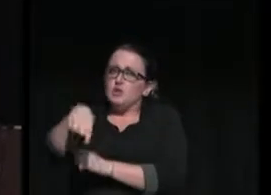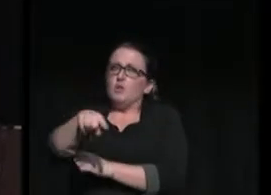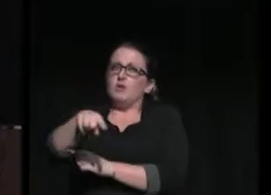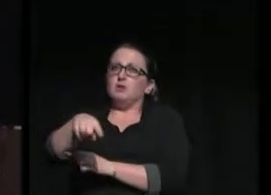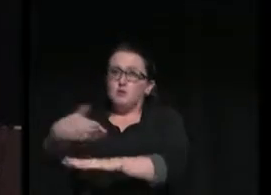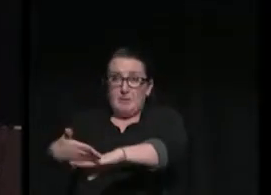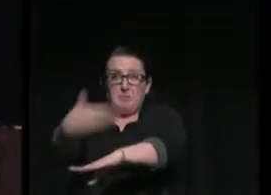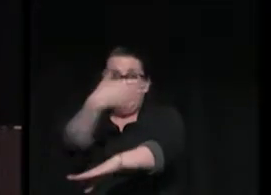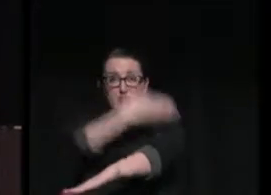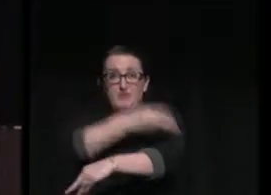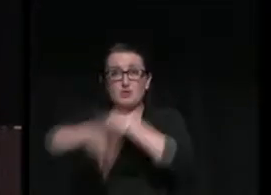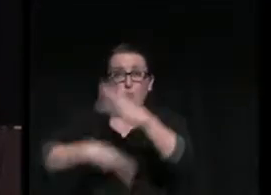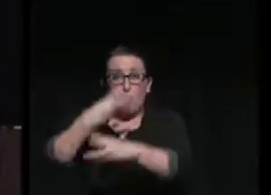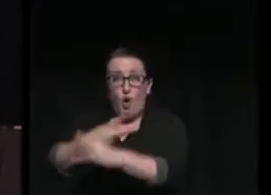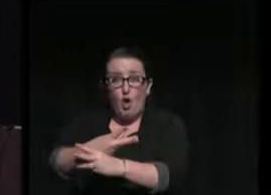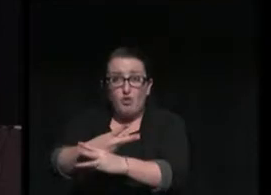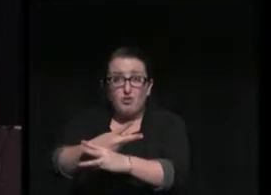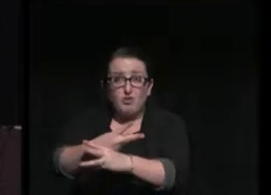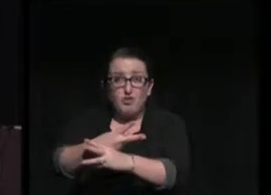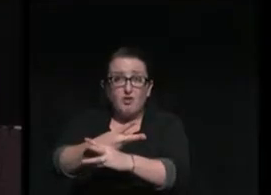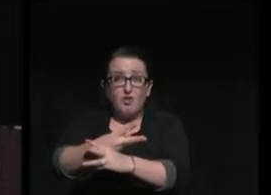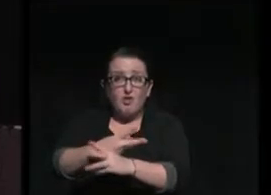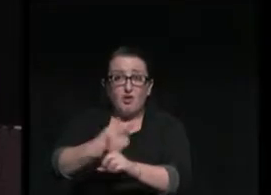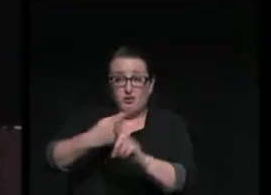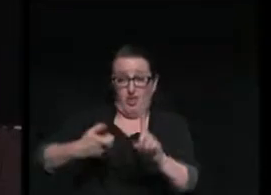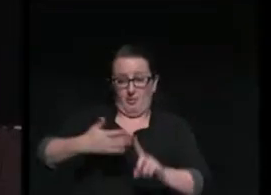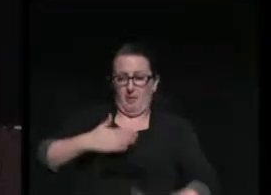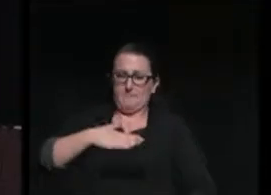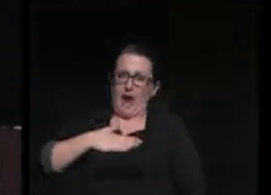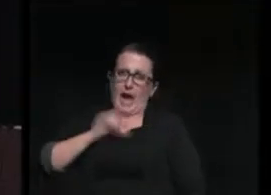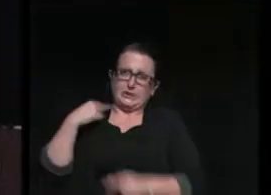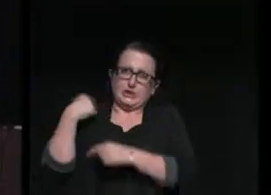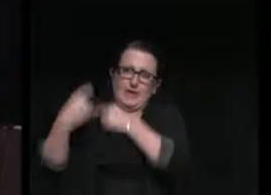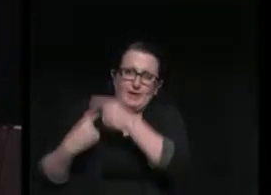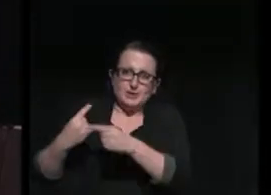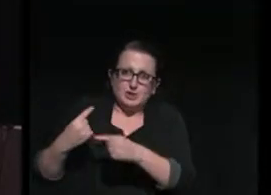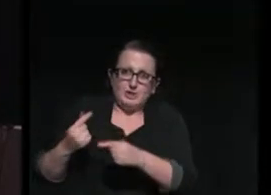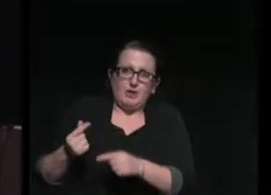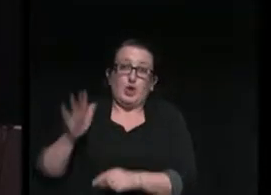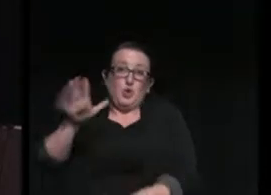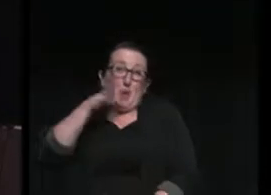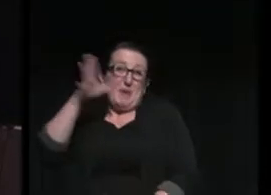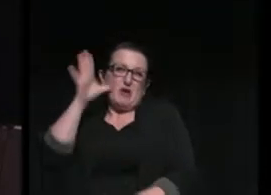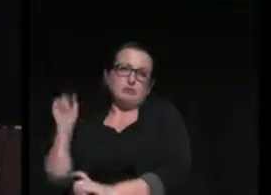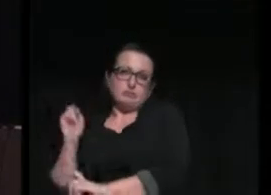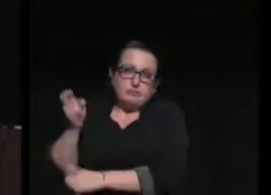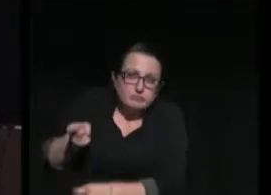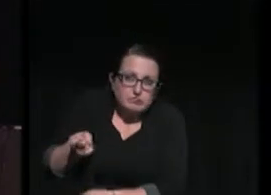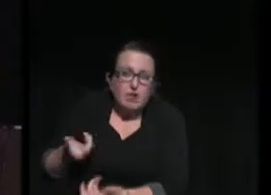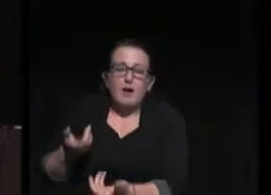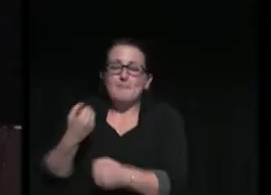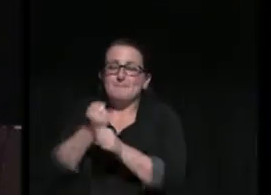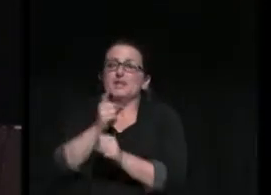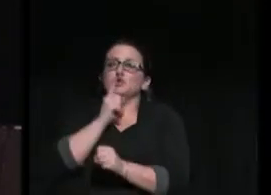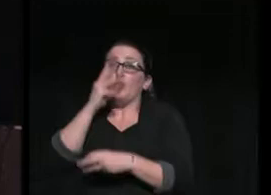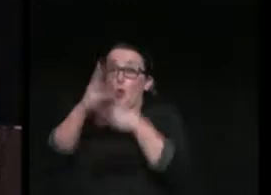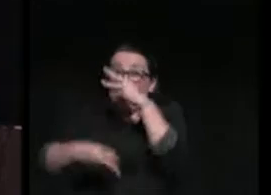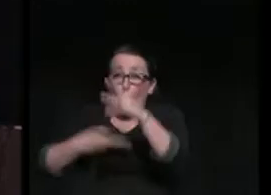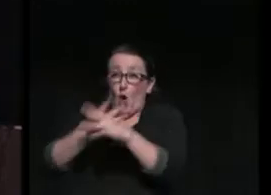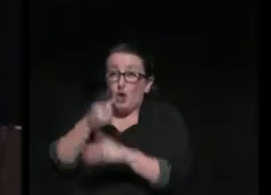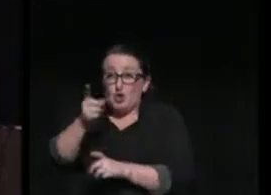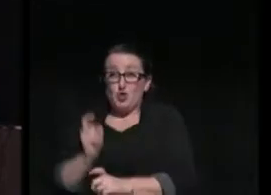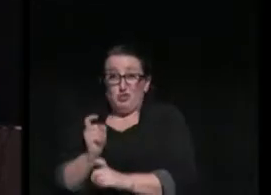world better than the one that my generation and your parents handed you. Ensure that the world that you hand to your children